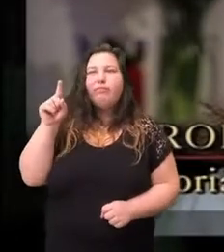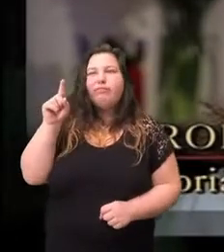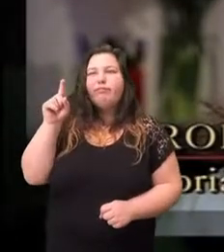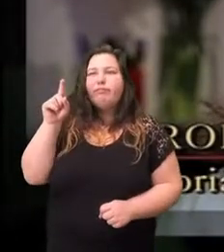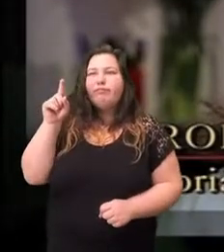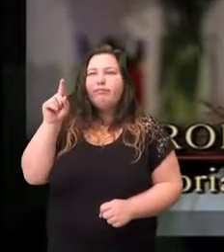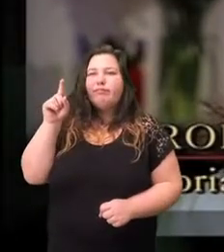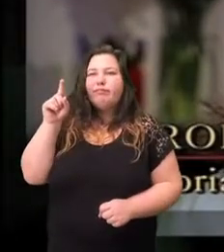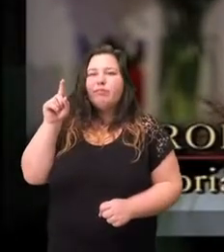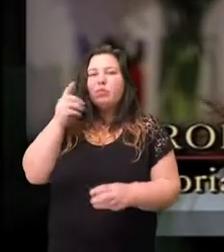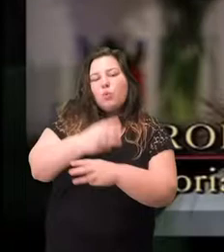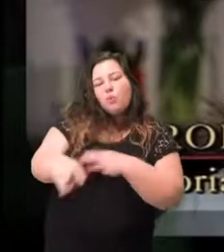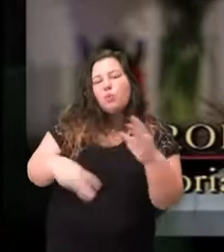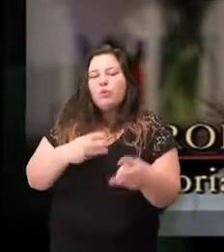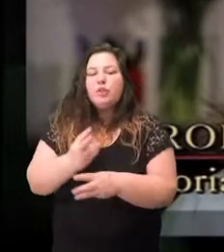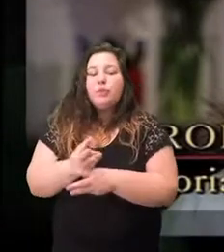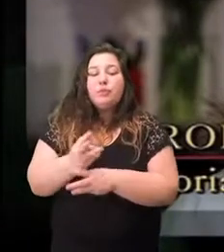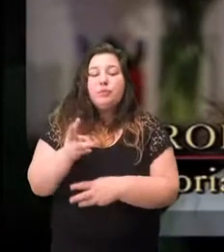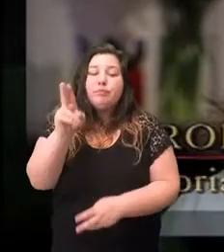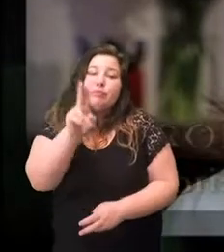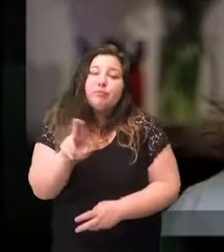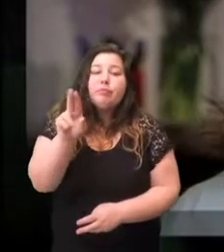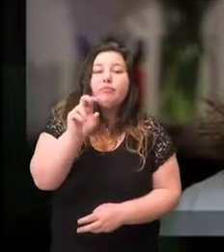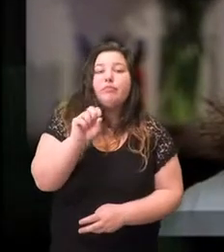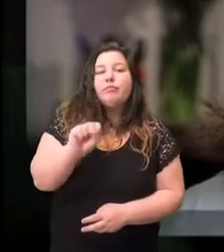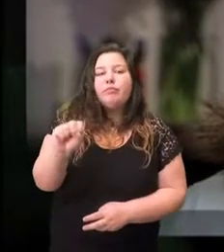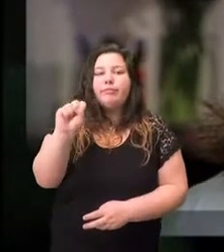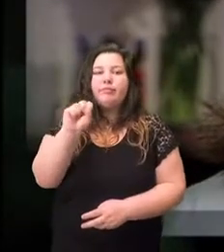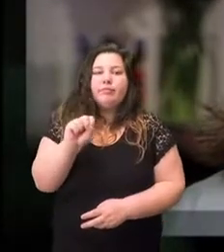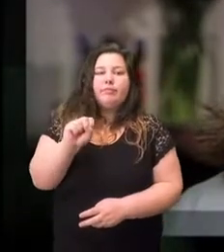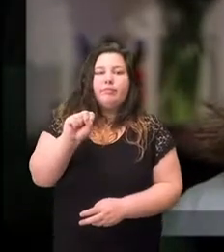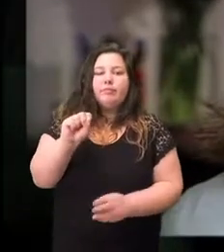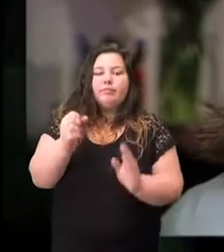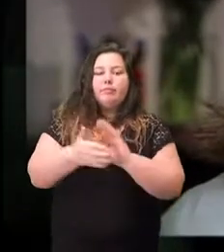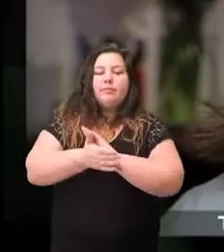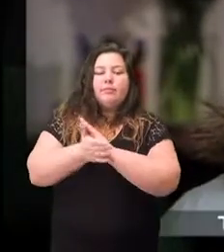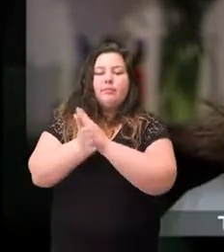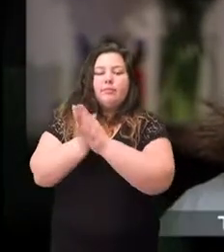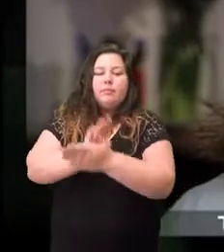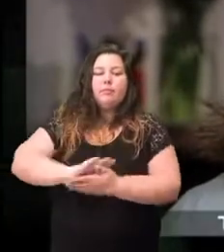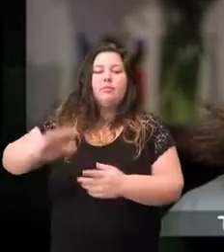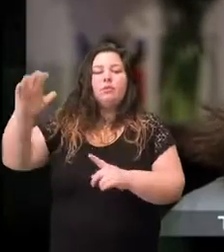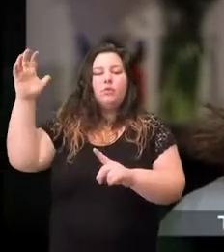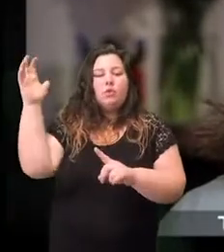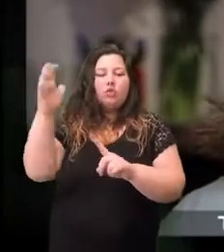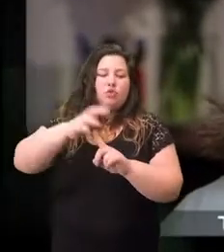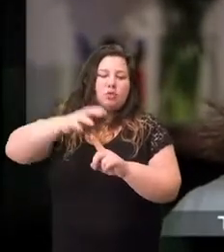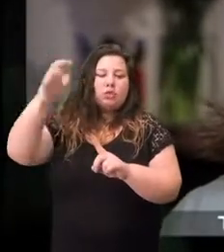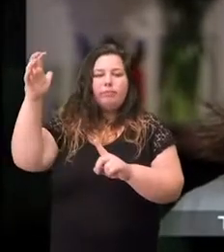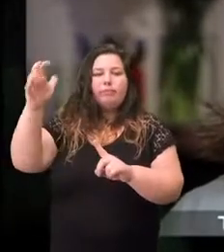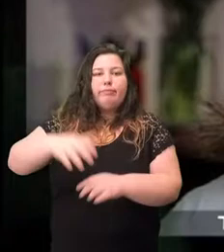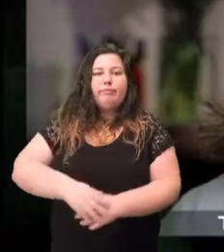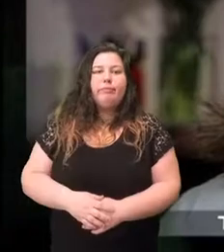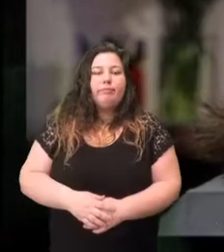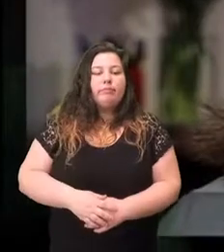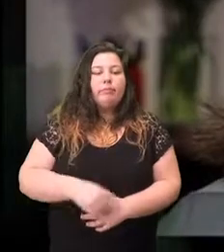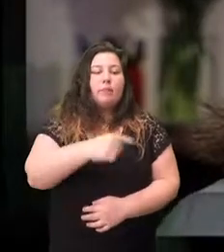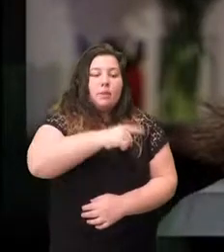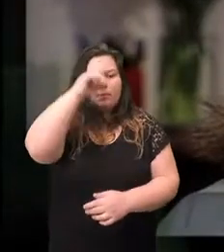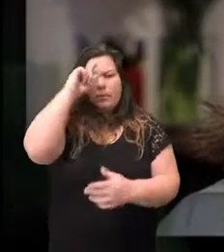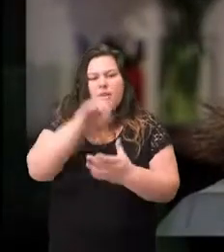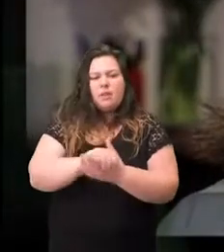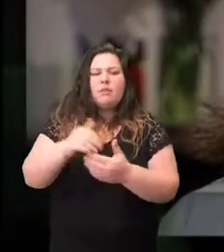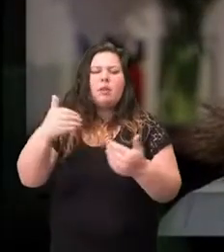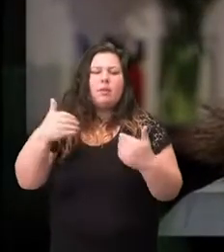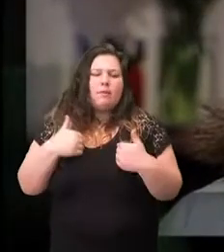the United States for the new nation to become a world leader he